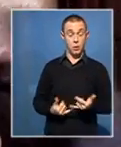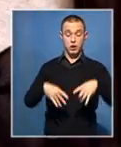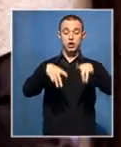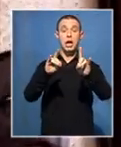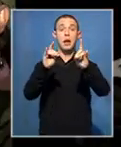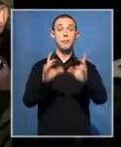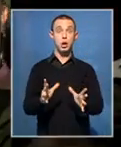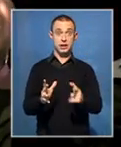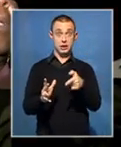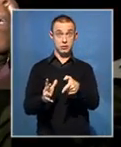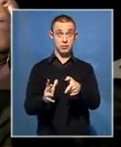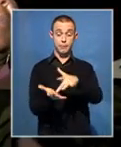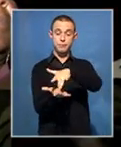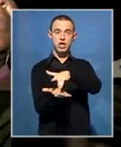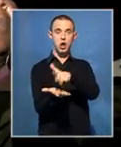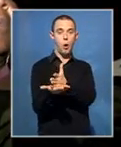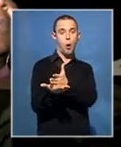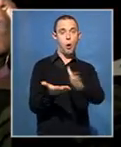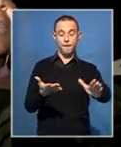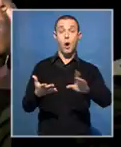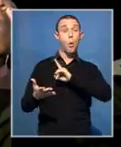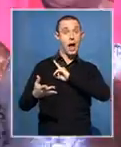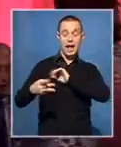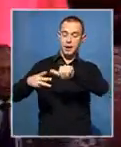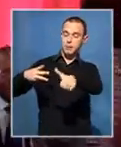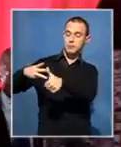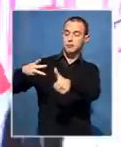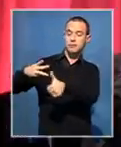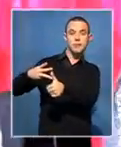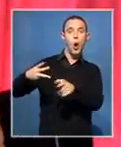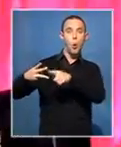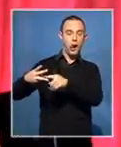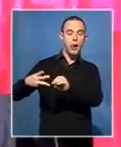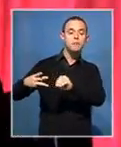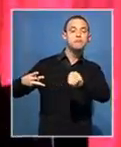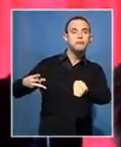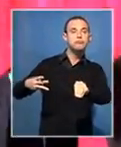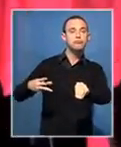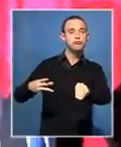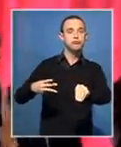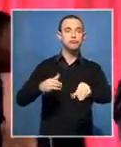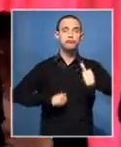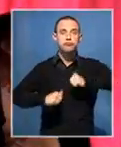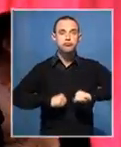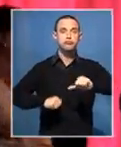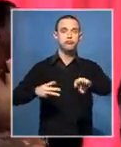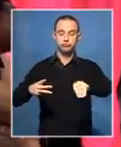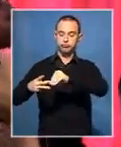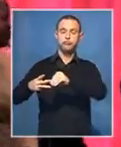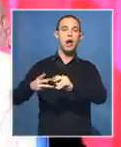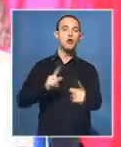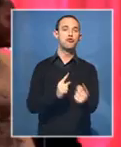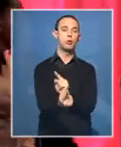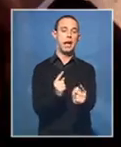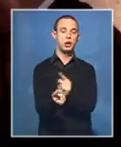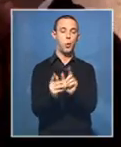scrapped. The two vice presidents will rotate in this position. President Mugabe also announced a trimmed politburo, the party's national